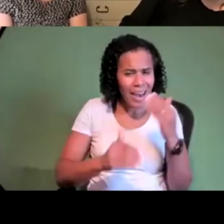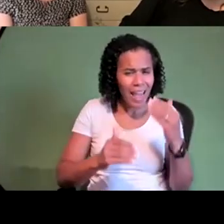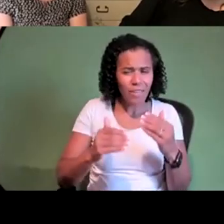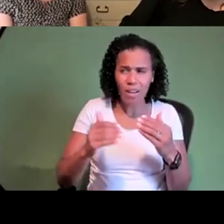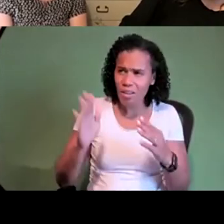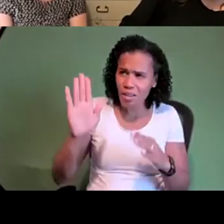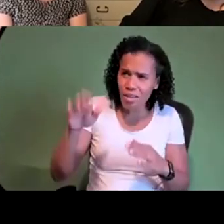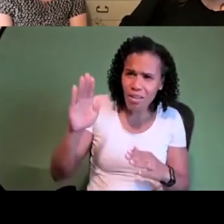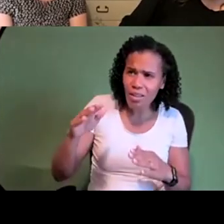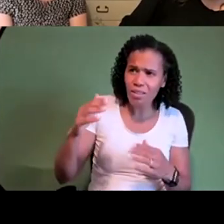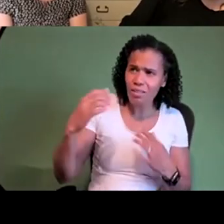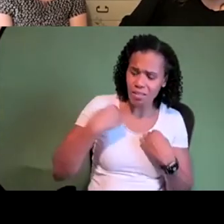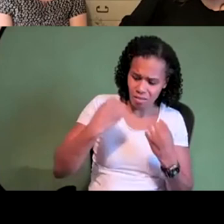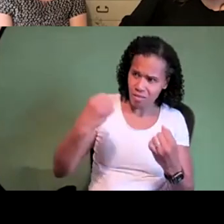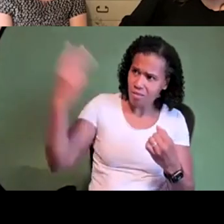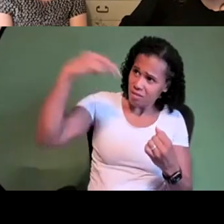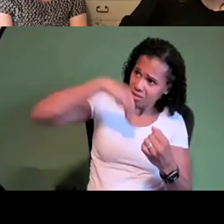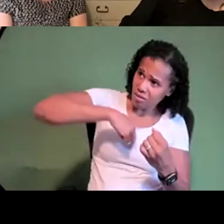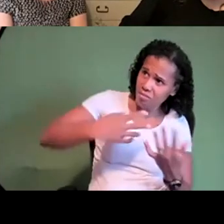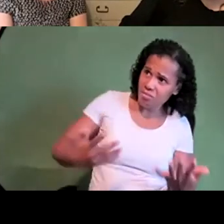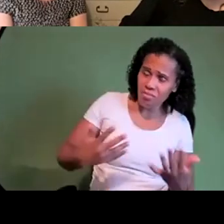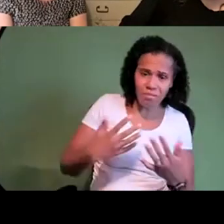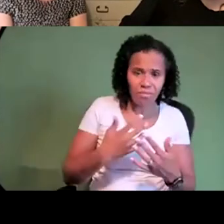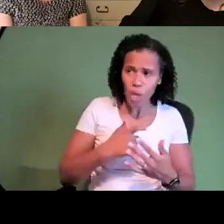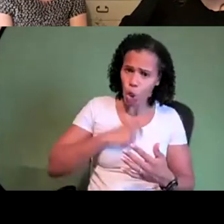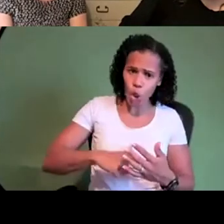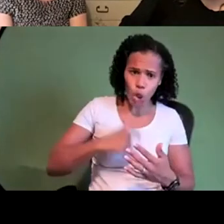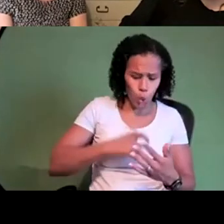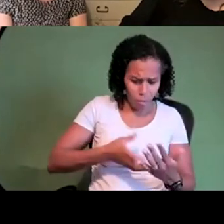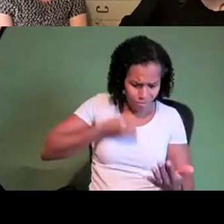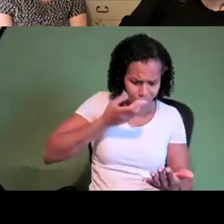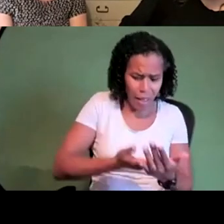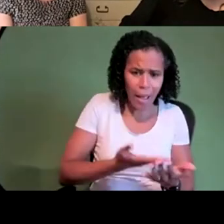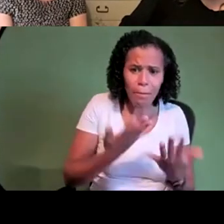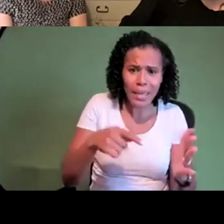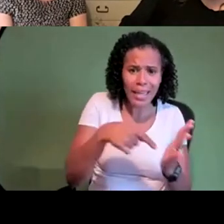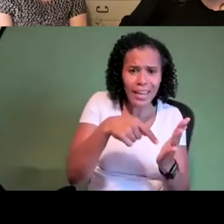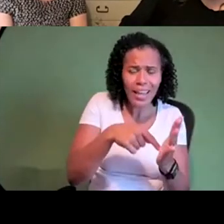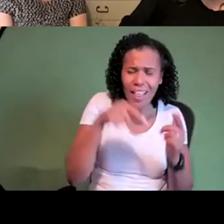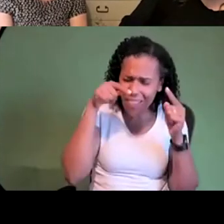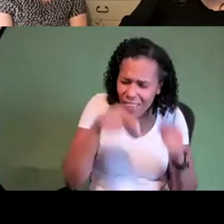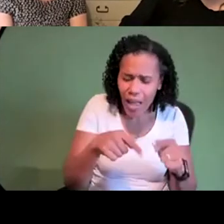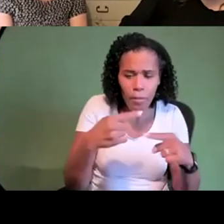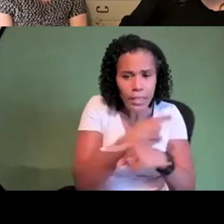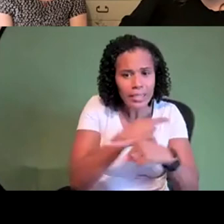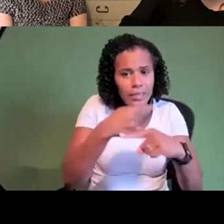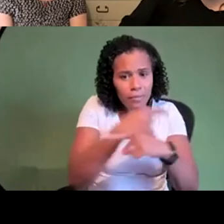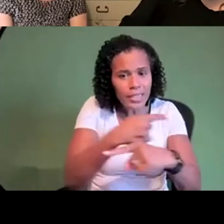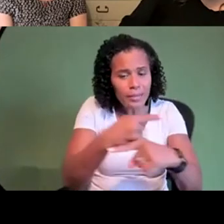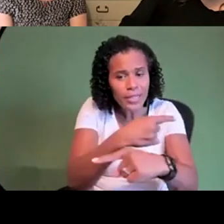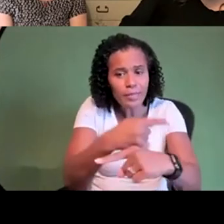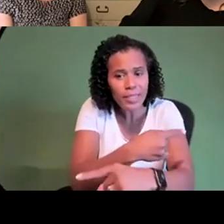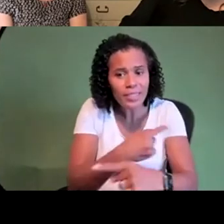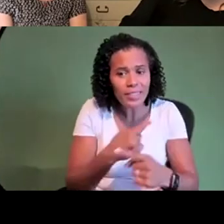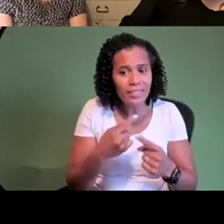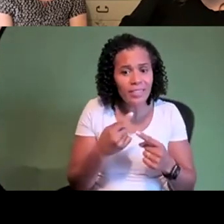but they don't see the human element in within that and that's the thing that's missing that gets overlooked time and time again and then maybe